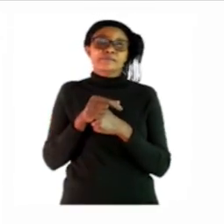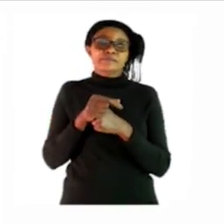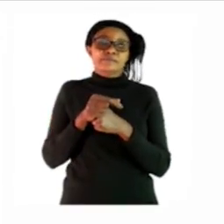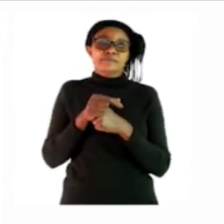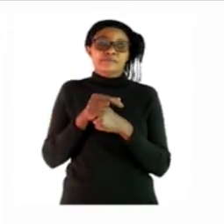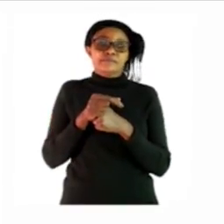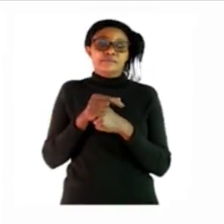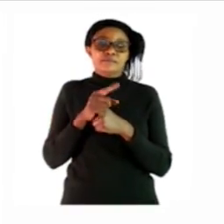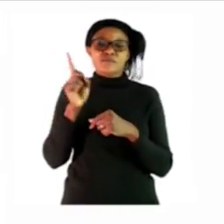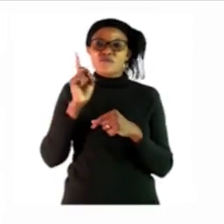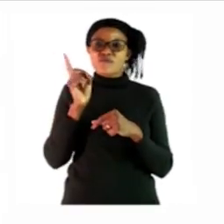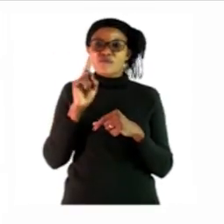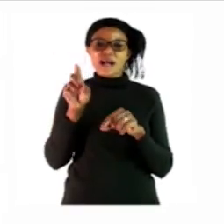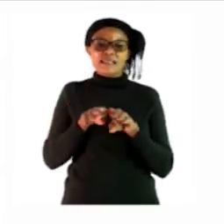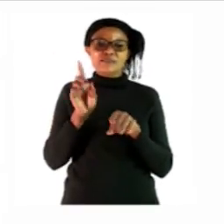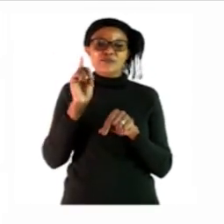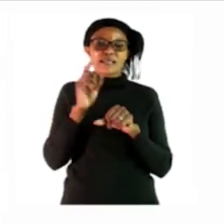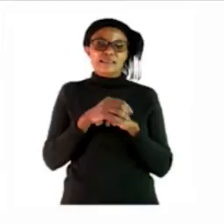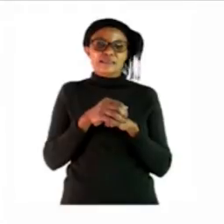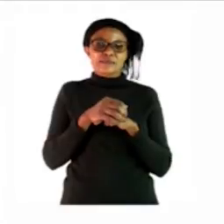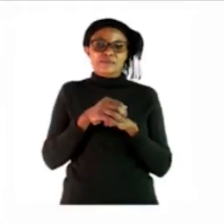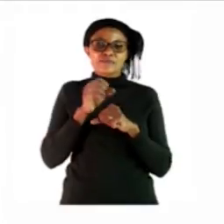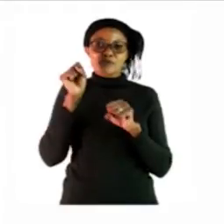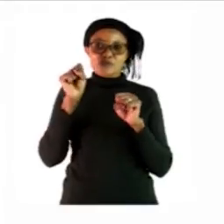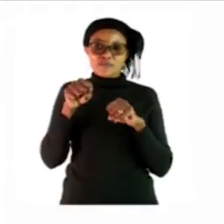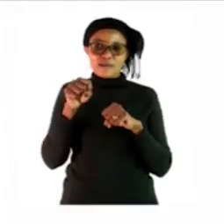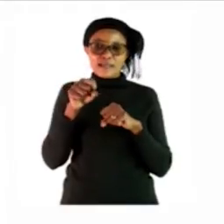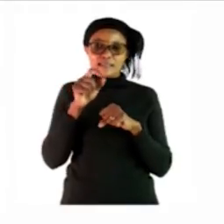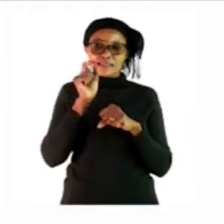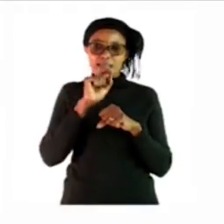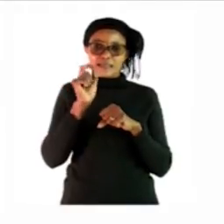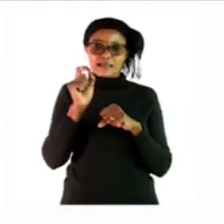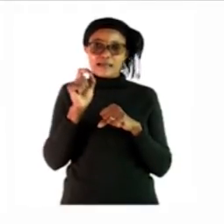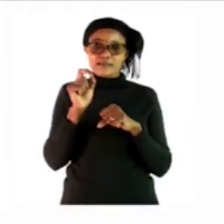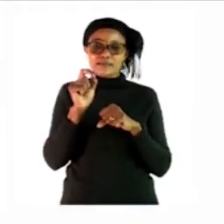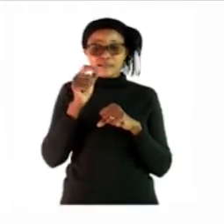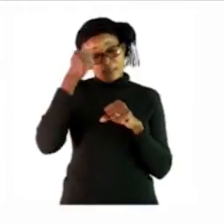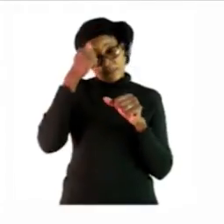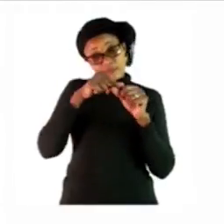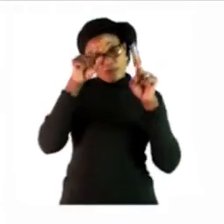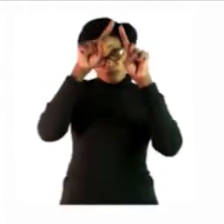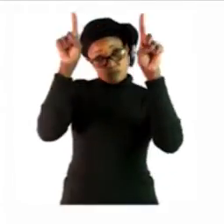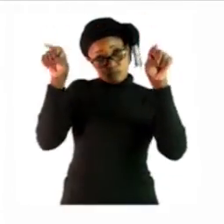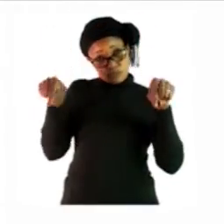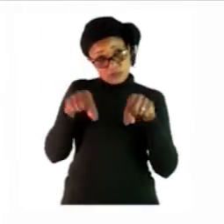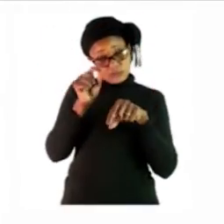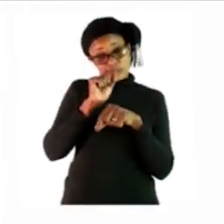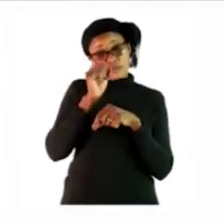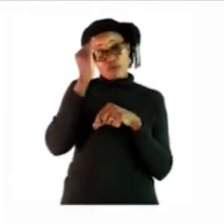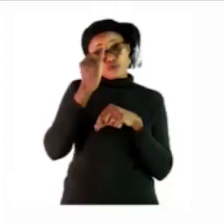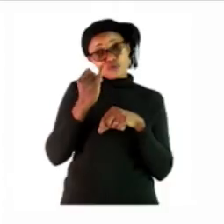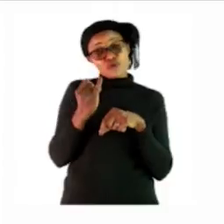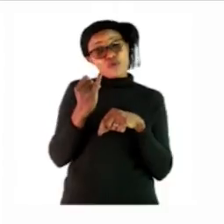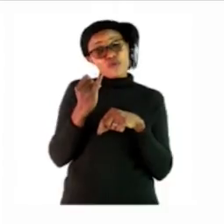so what must you do you must write and remember in the big box you wrote or